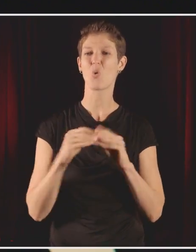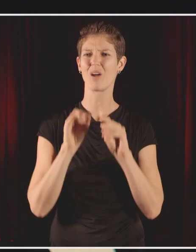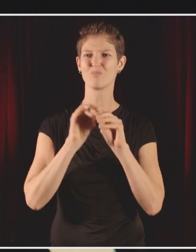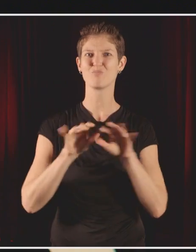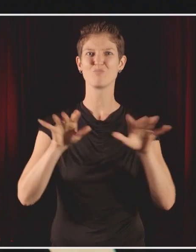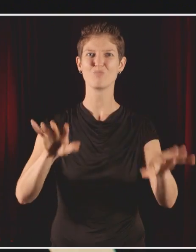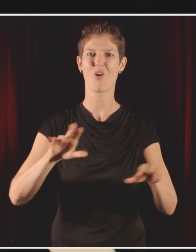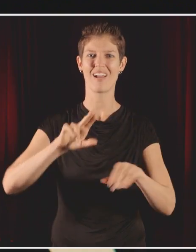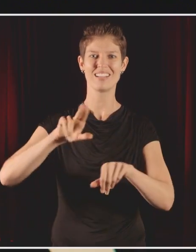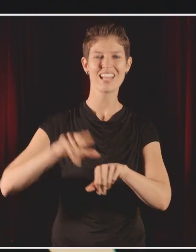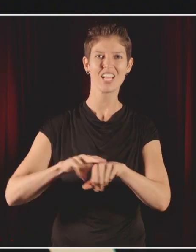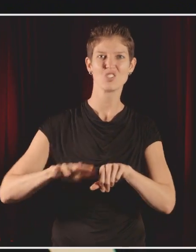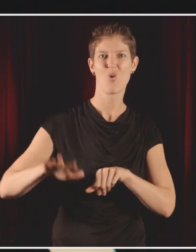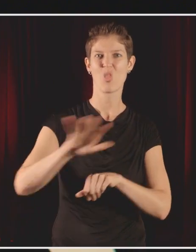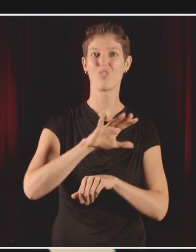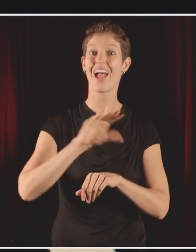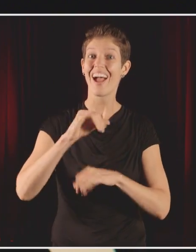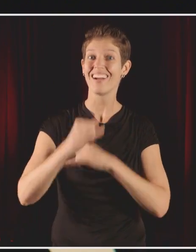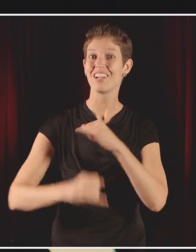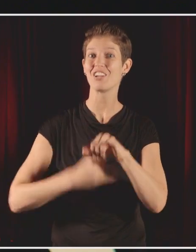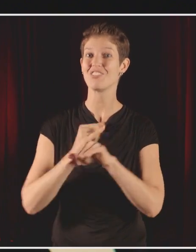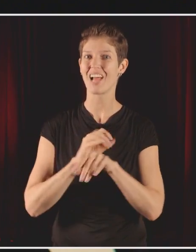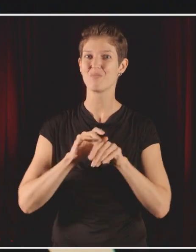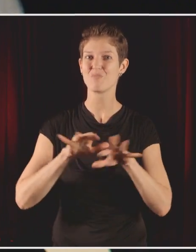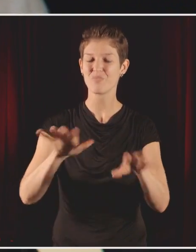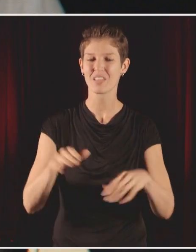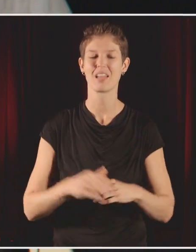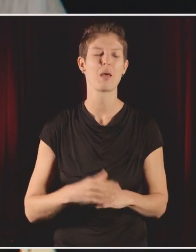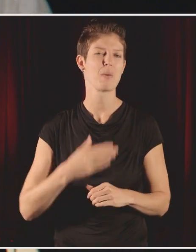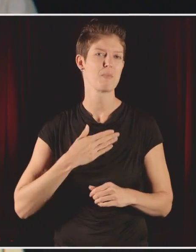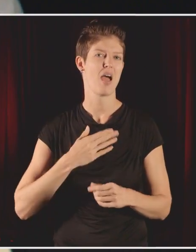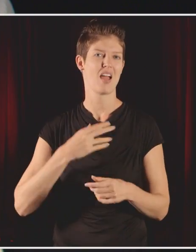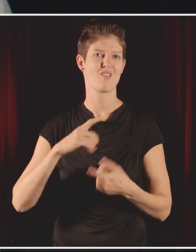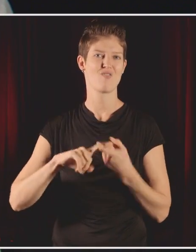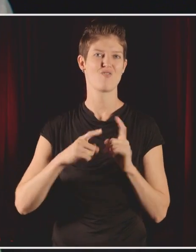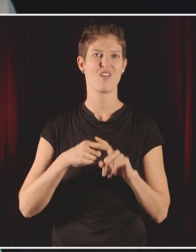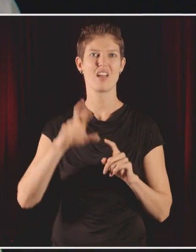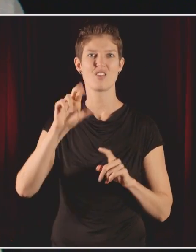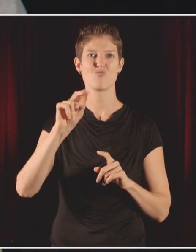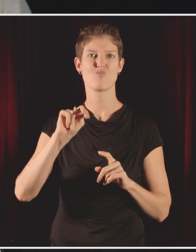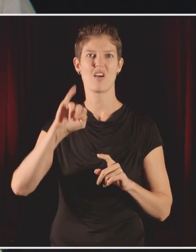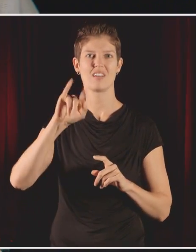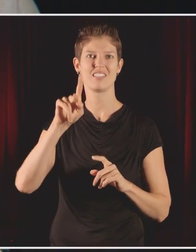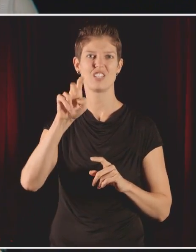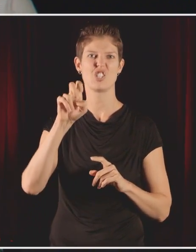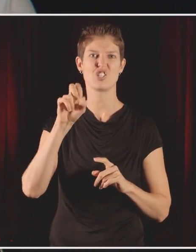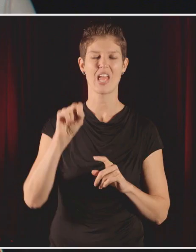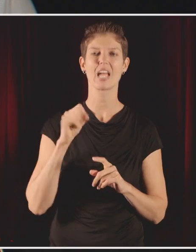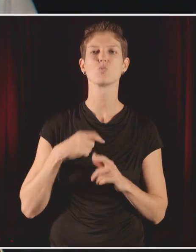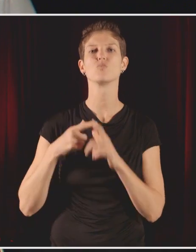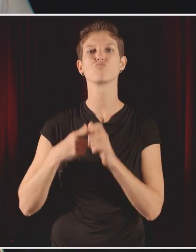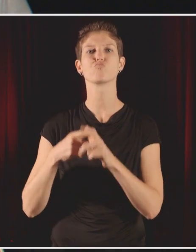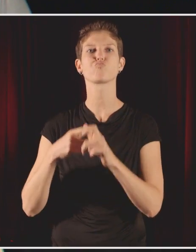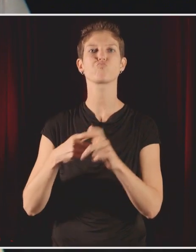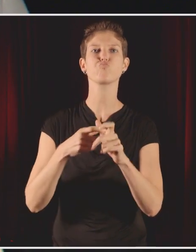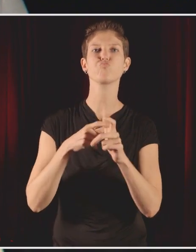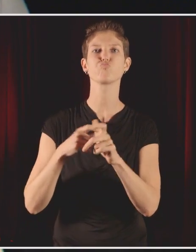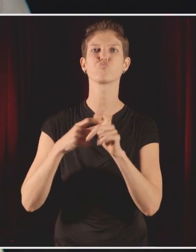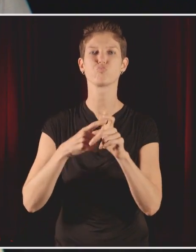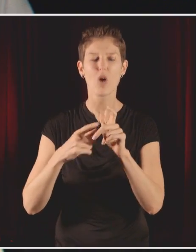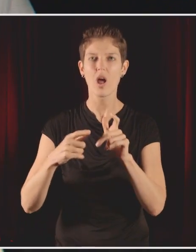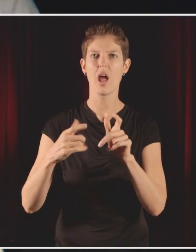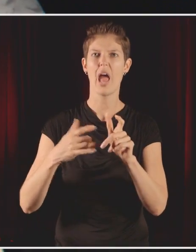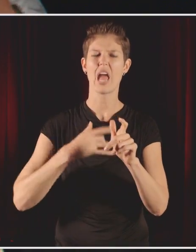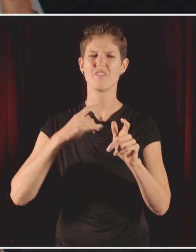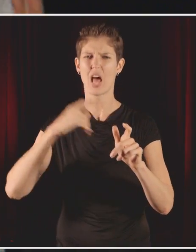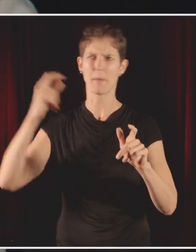and became a national and international story. As my friend Ron Jakes, who was attacked by Al Capone one morning jogging in the park, shared with the paper,